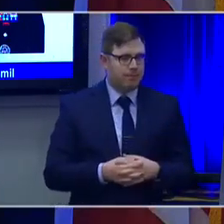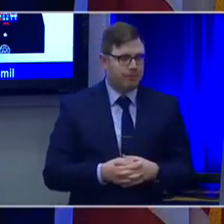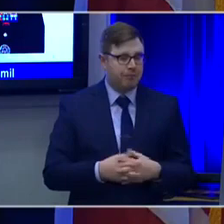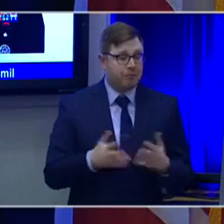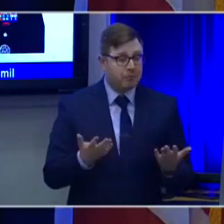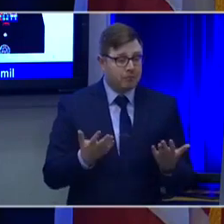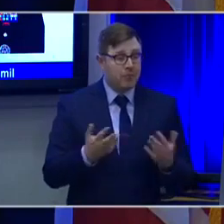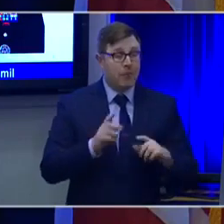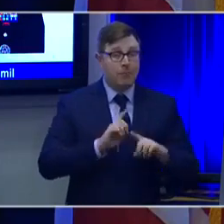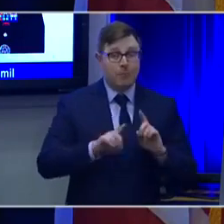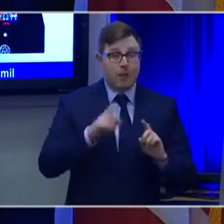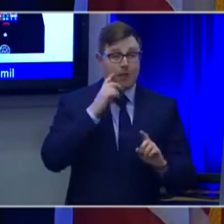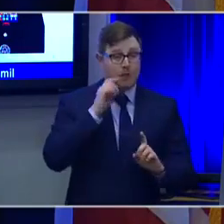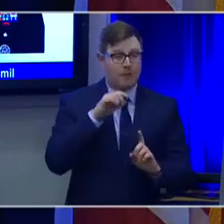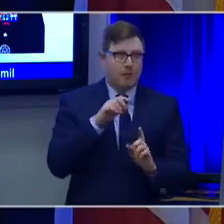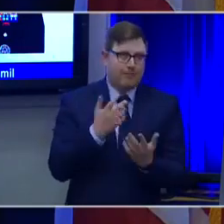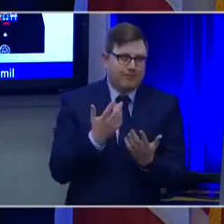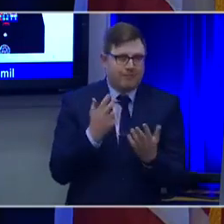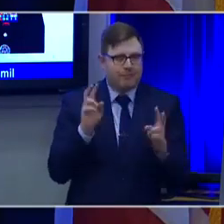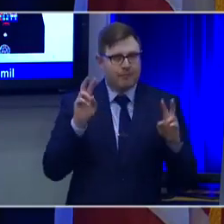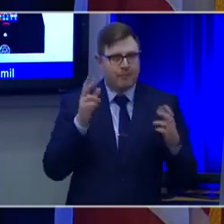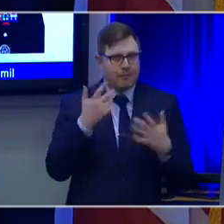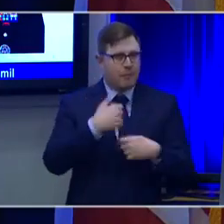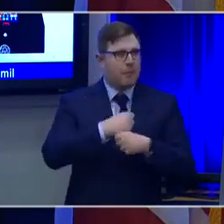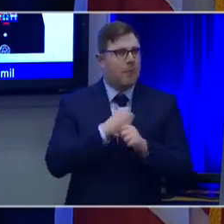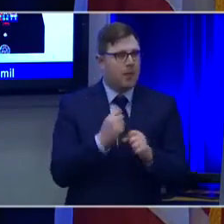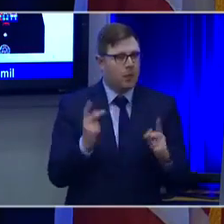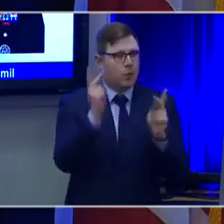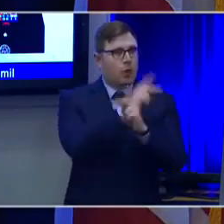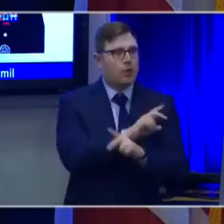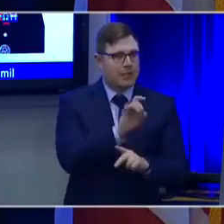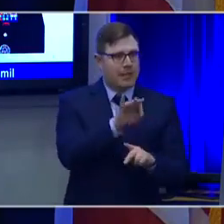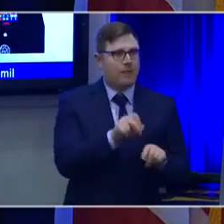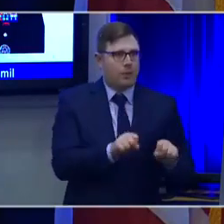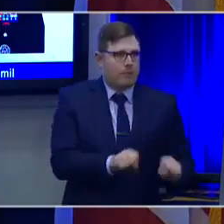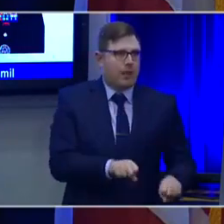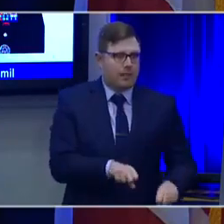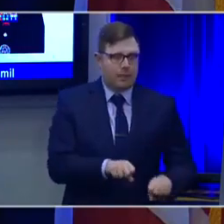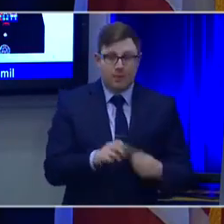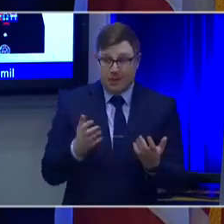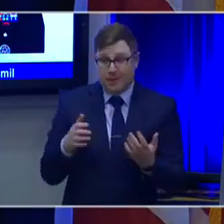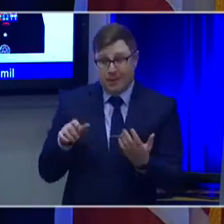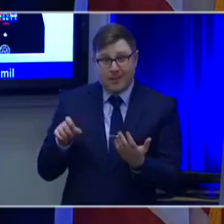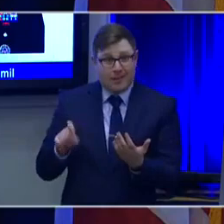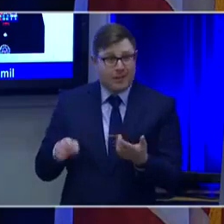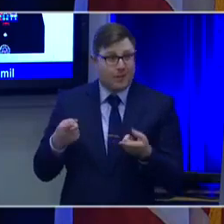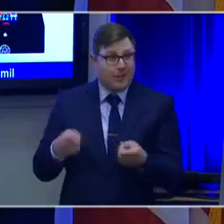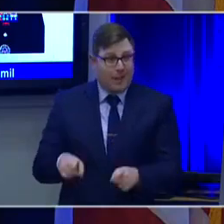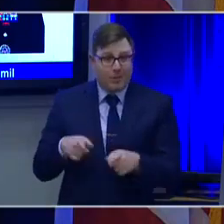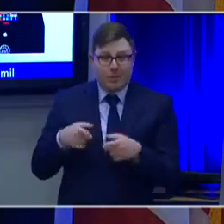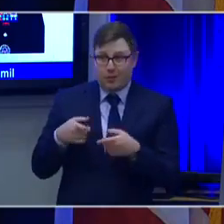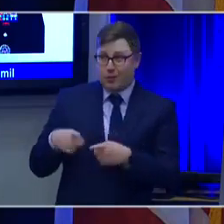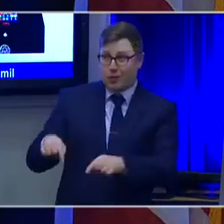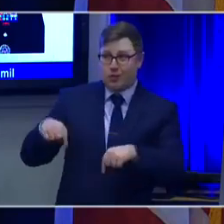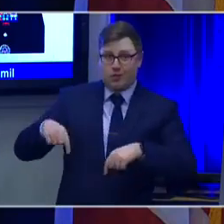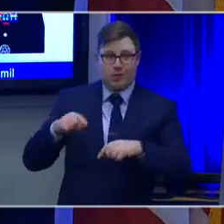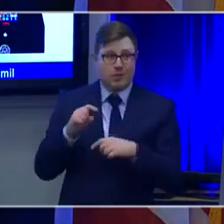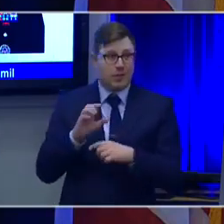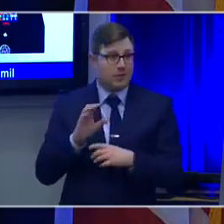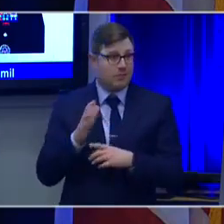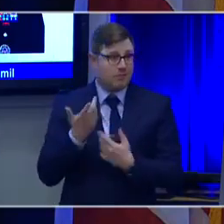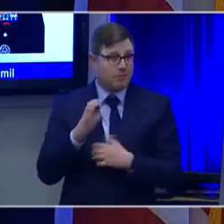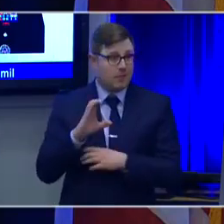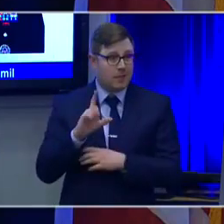But to make that worse, if that was possible, we have to do it during a time of climate change. So we have an